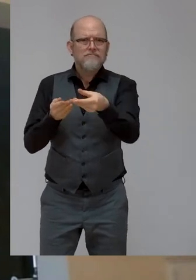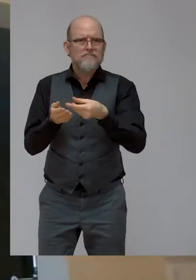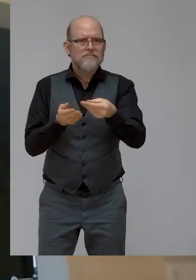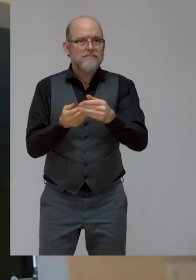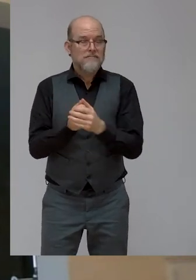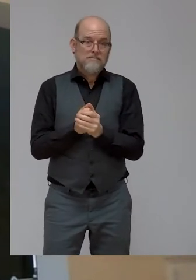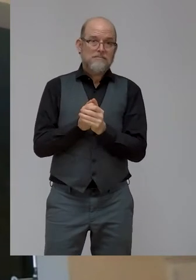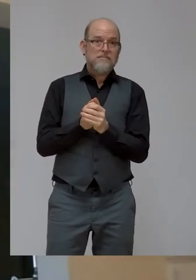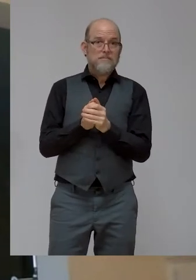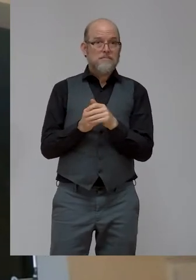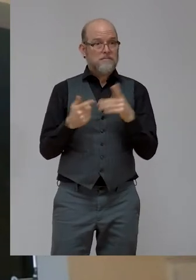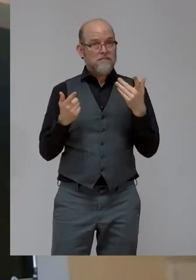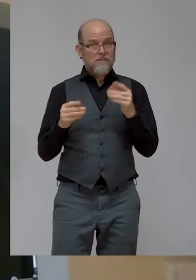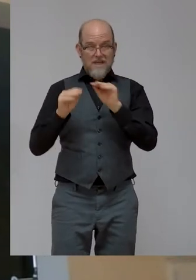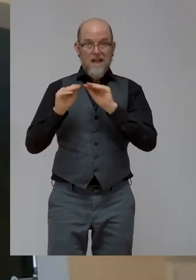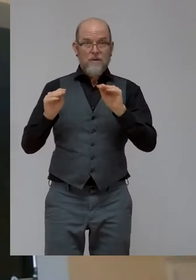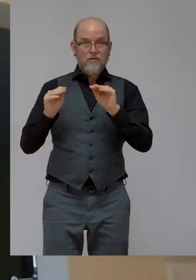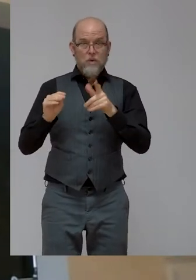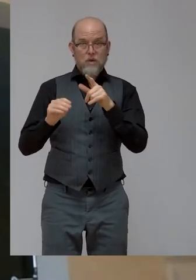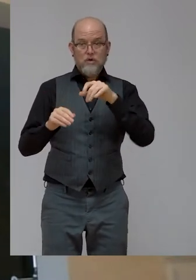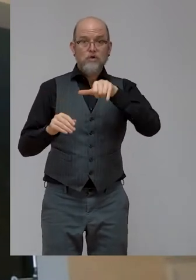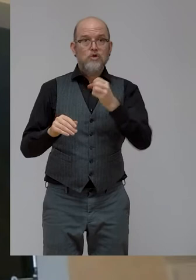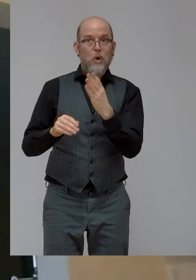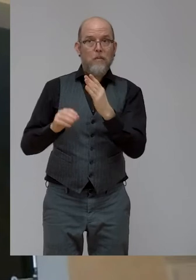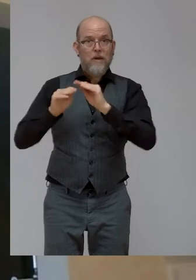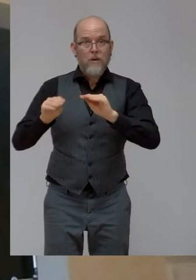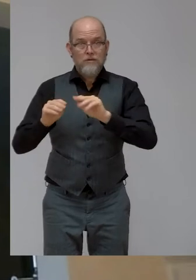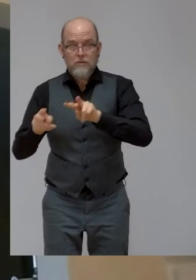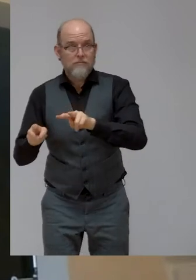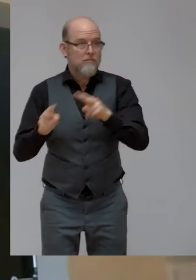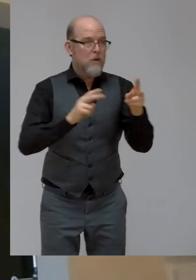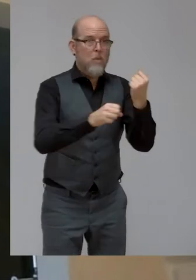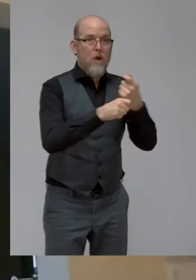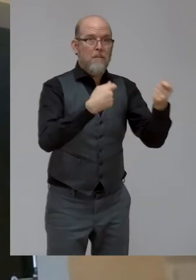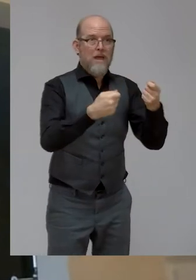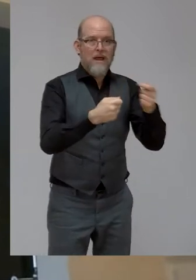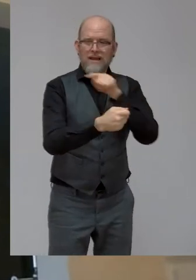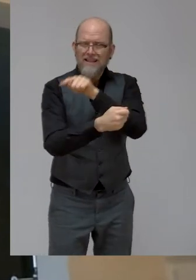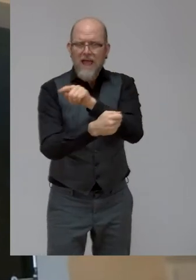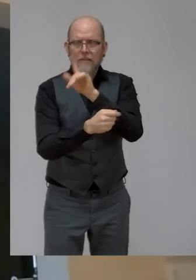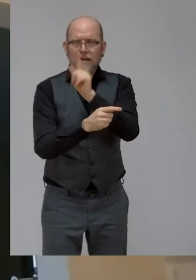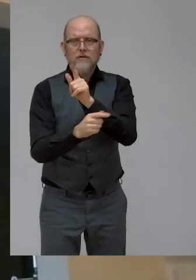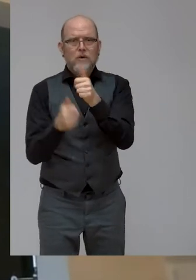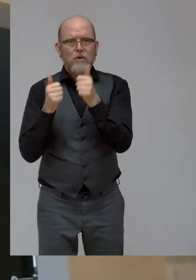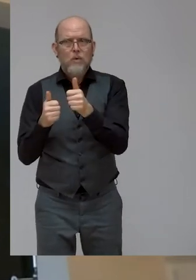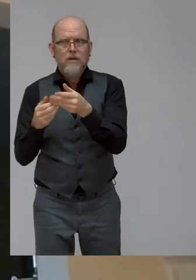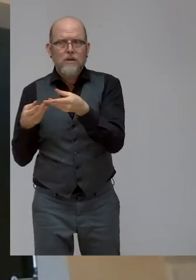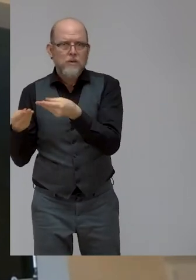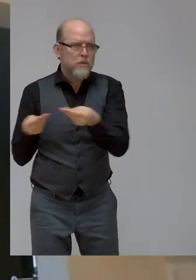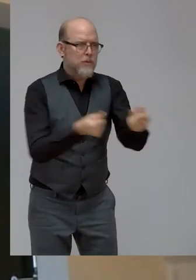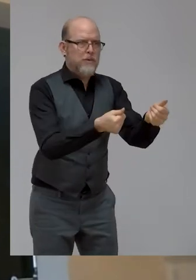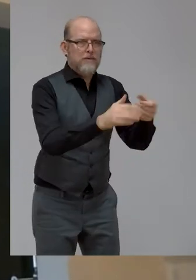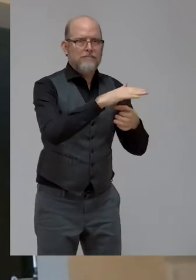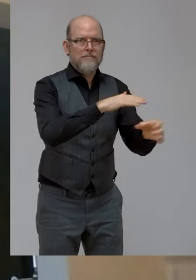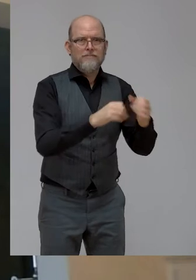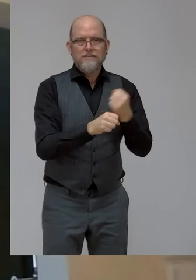employment? So some of those are research areas that we would like to explore in months to come.